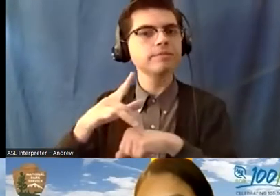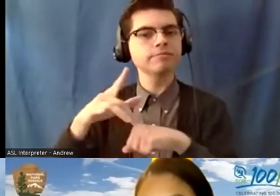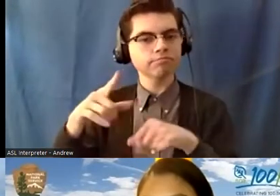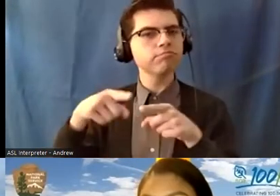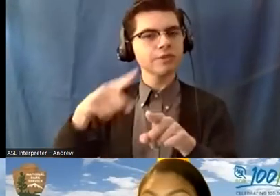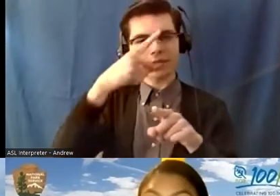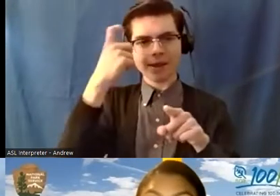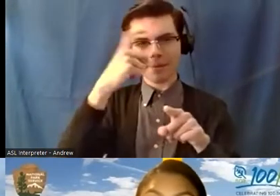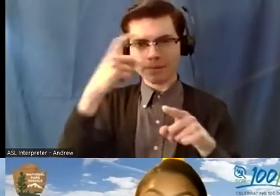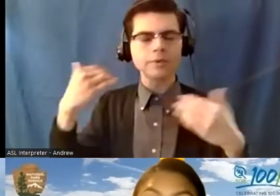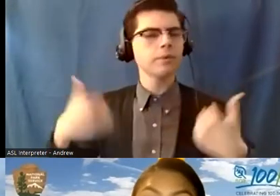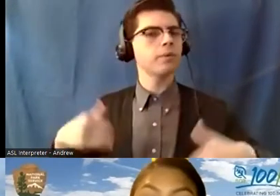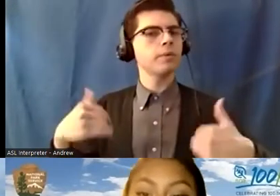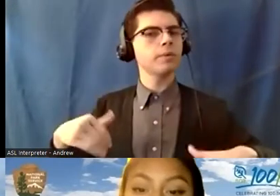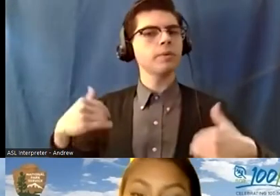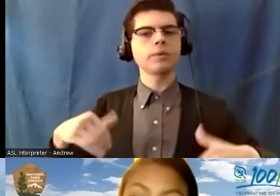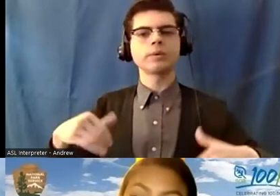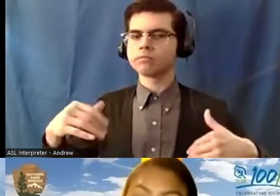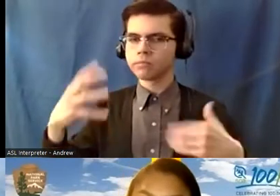was quite a trip. And I,